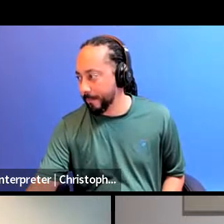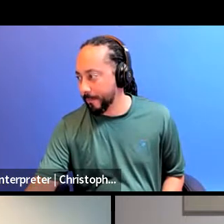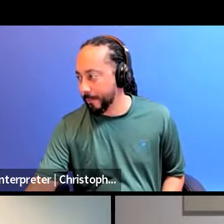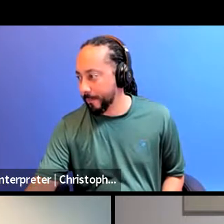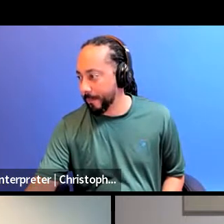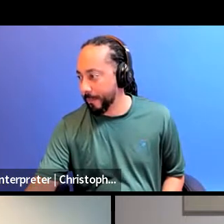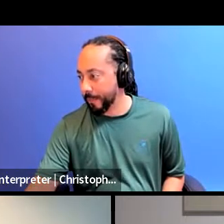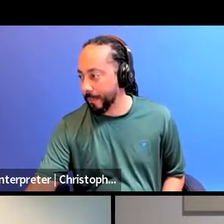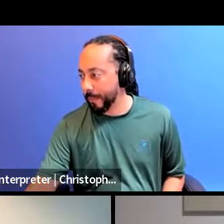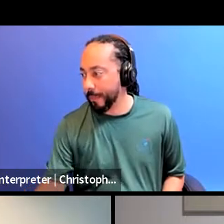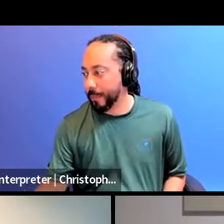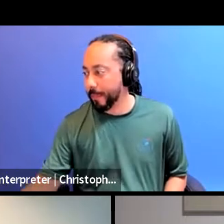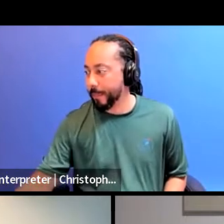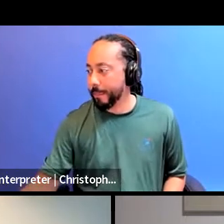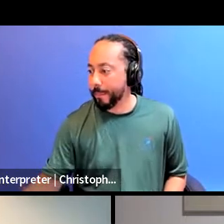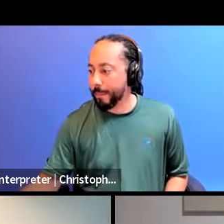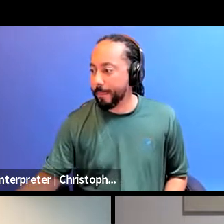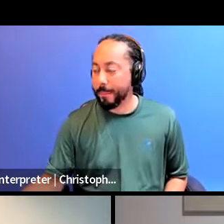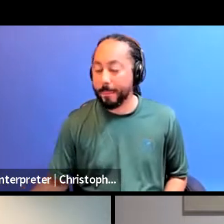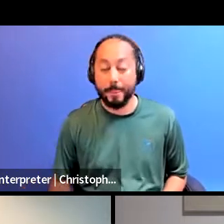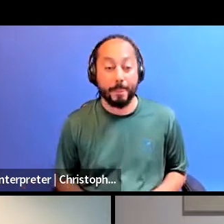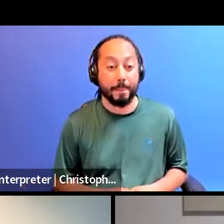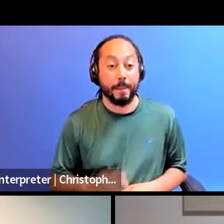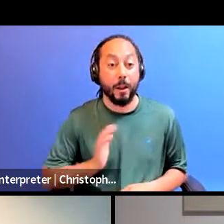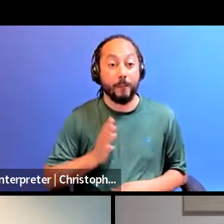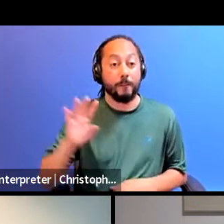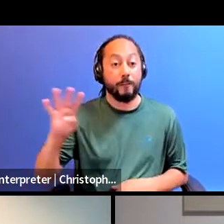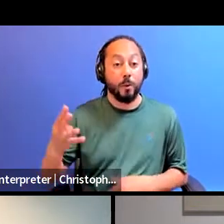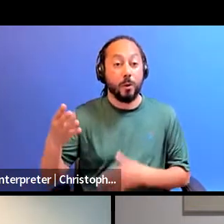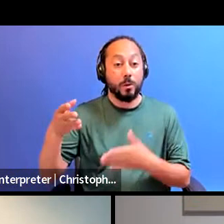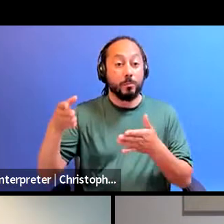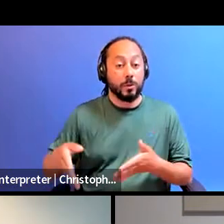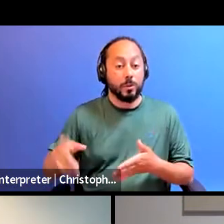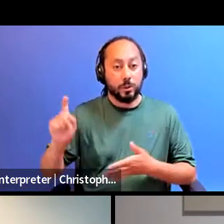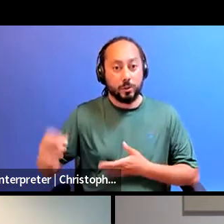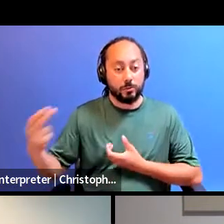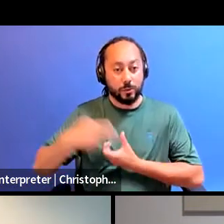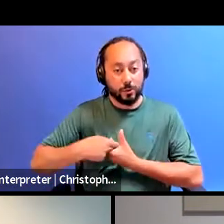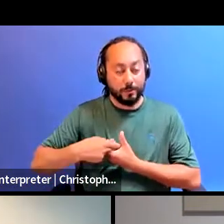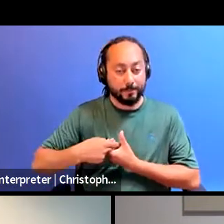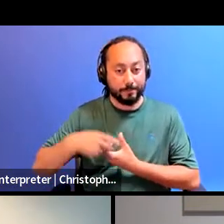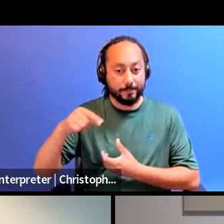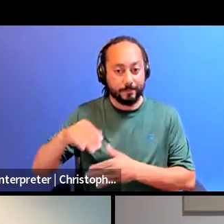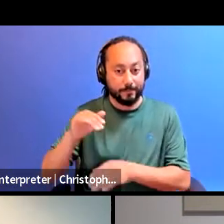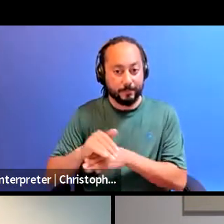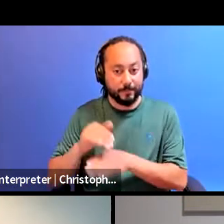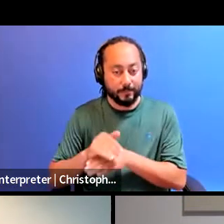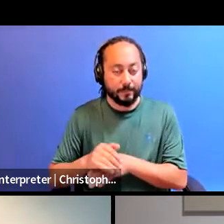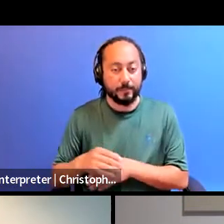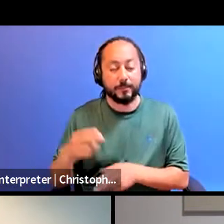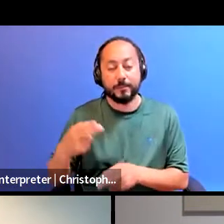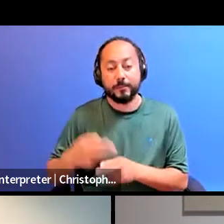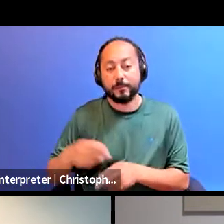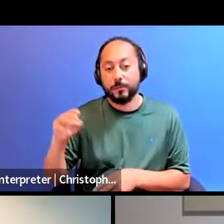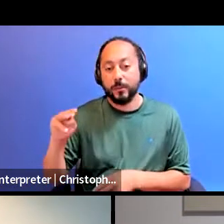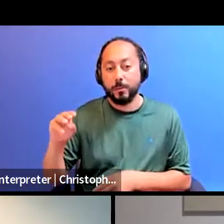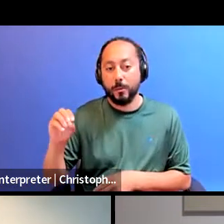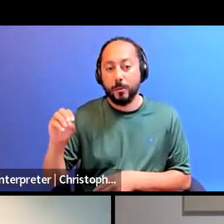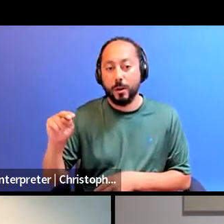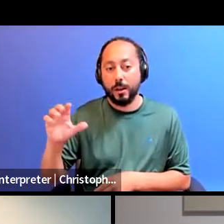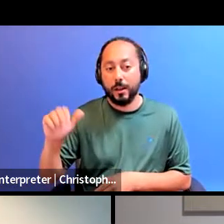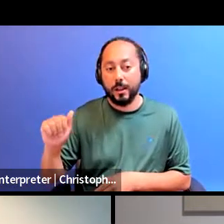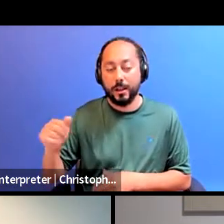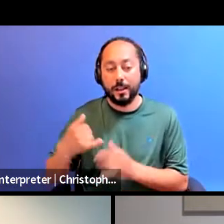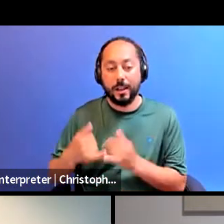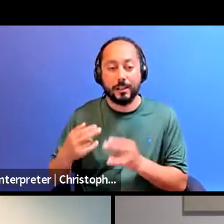We had a fourth guest who was supposed to be with us this evening, Monica Townsend, but due to